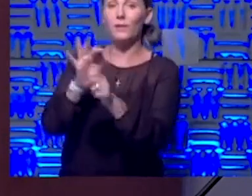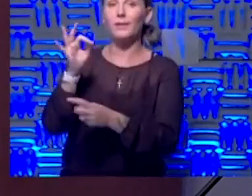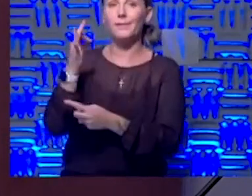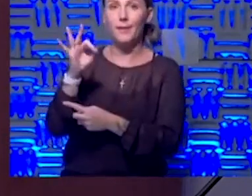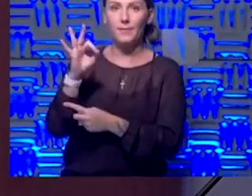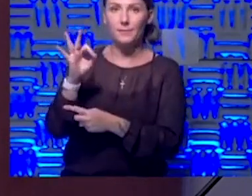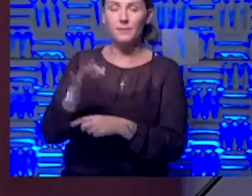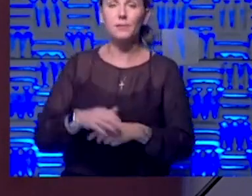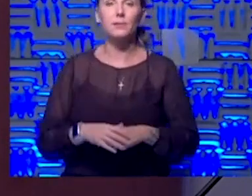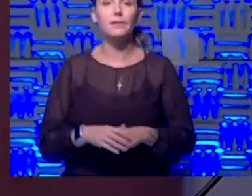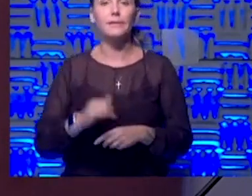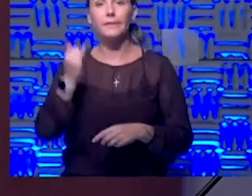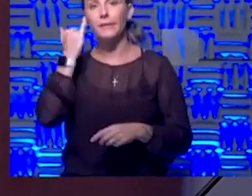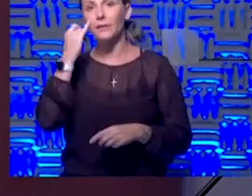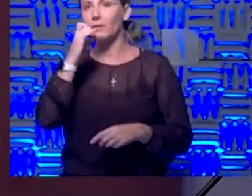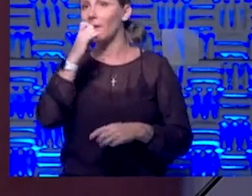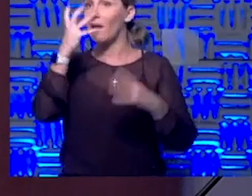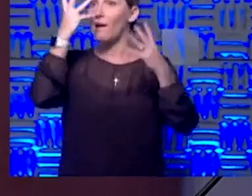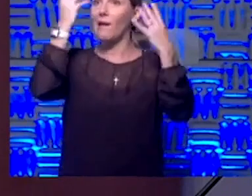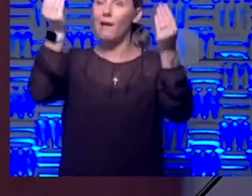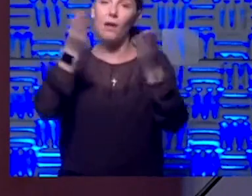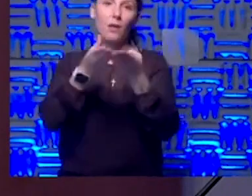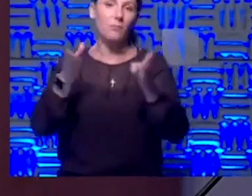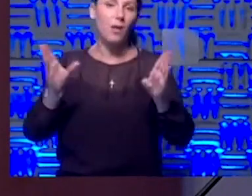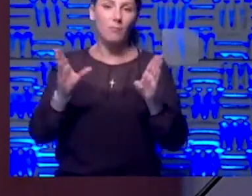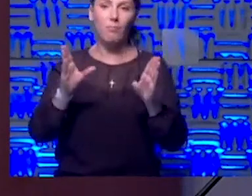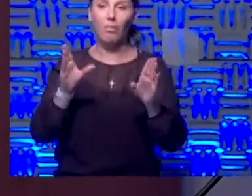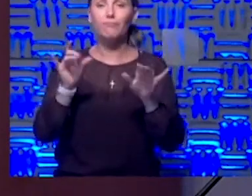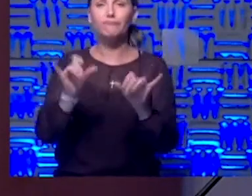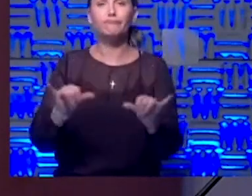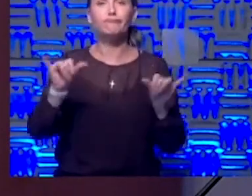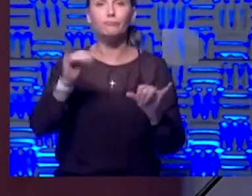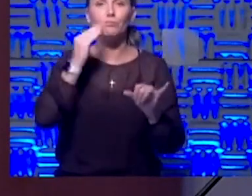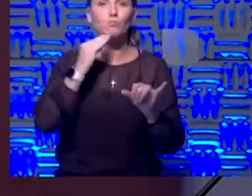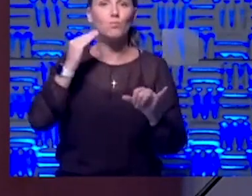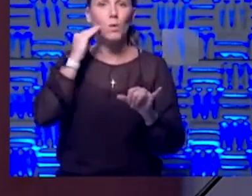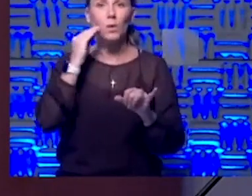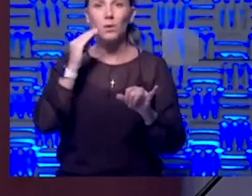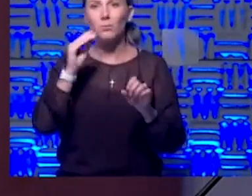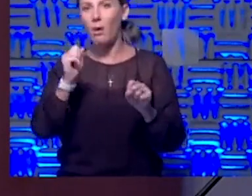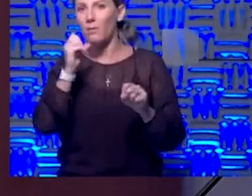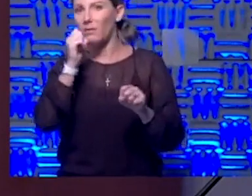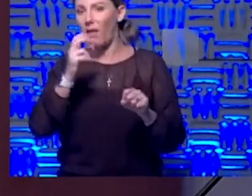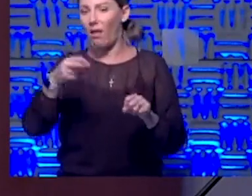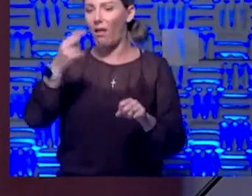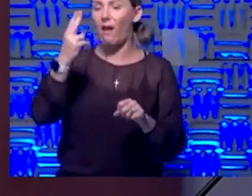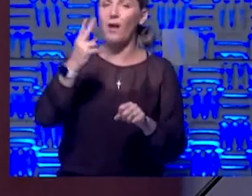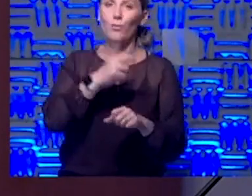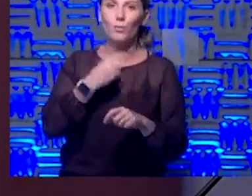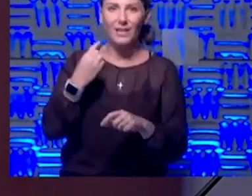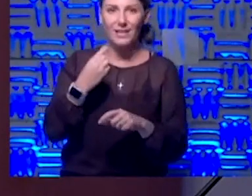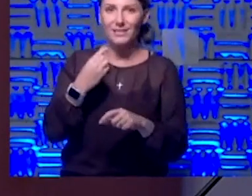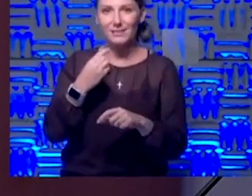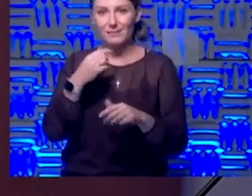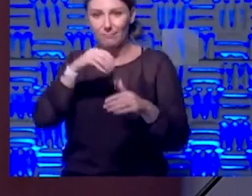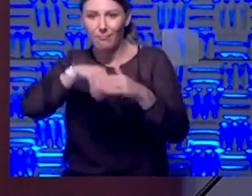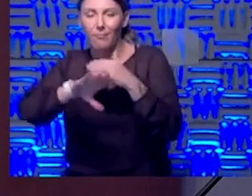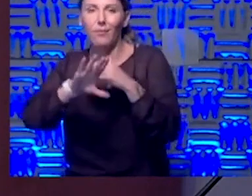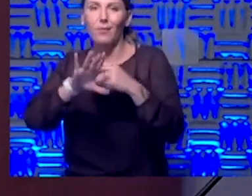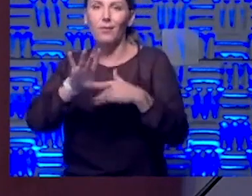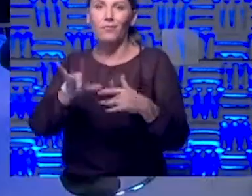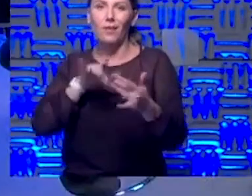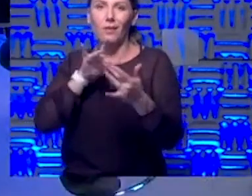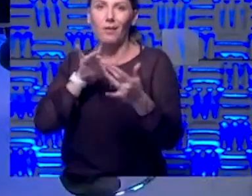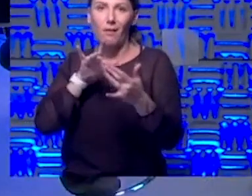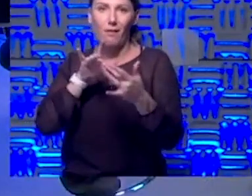If you're not out in the public, you're staying at home, probably not a very high risk of you coming into the study. There's not a very good chance. Can the